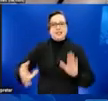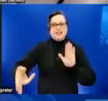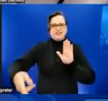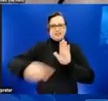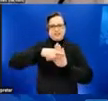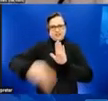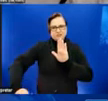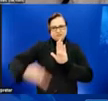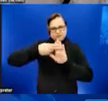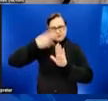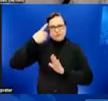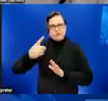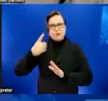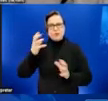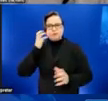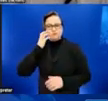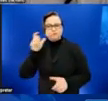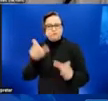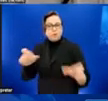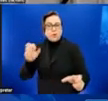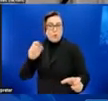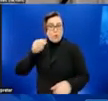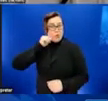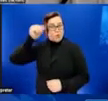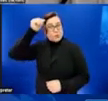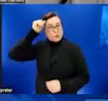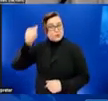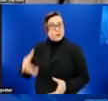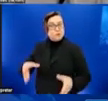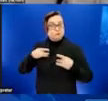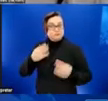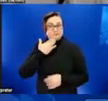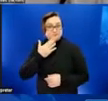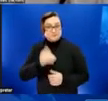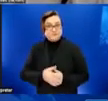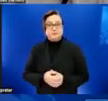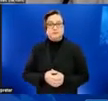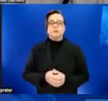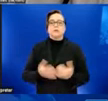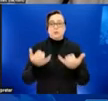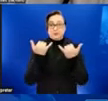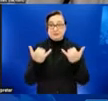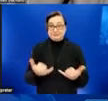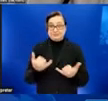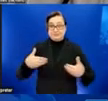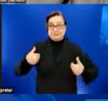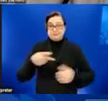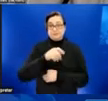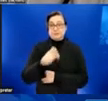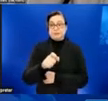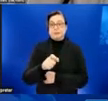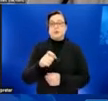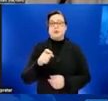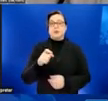monkeypox, as the majority of cases have occurred among gay, bisexual, and other men who have sex with men, the disease being